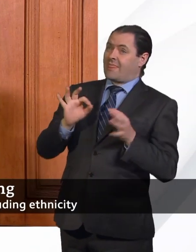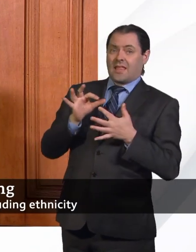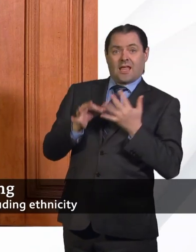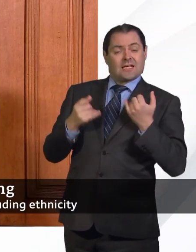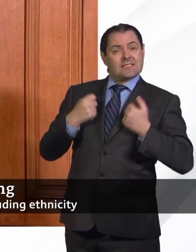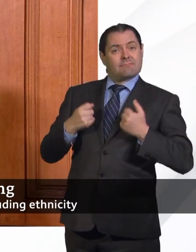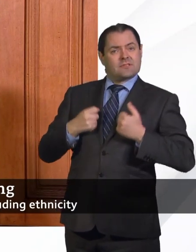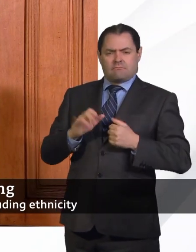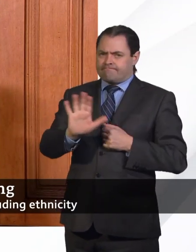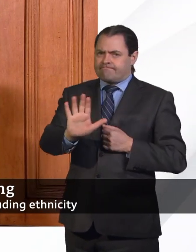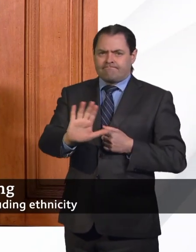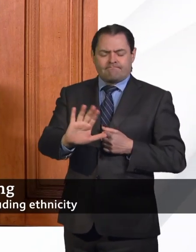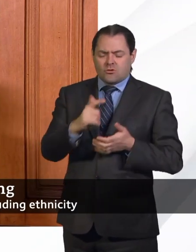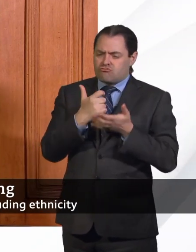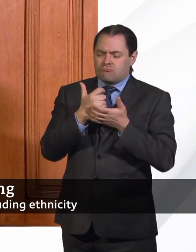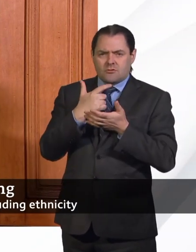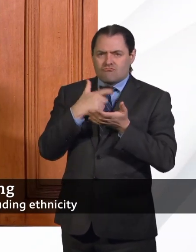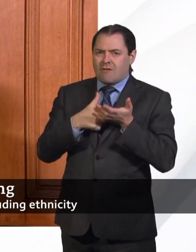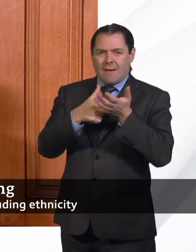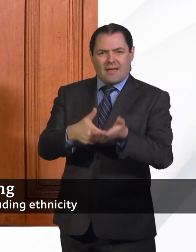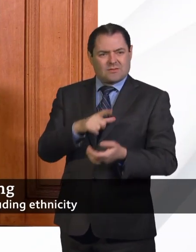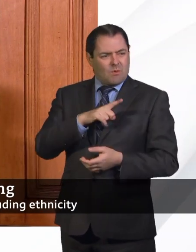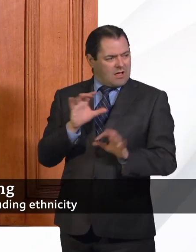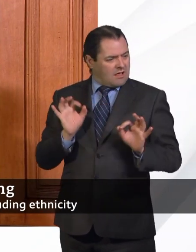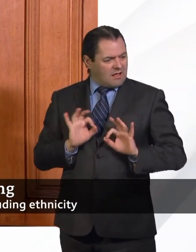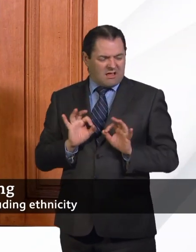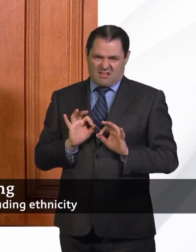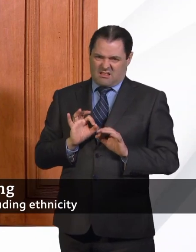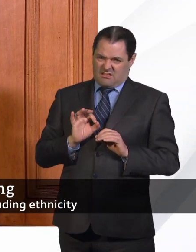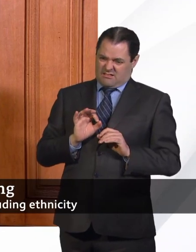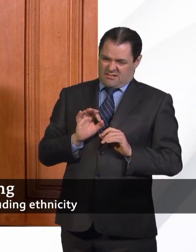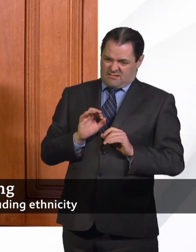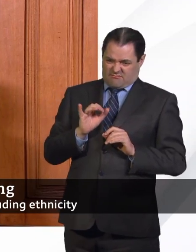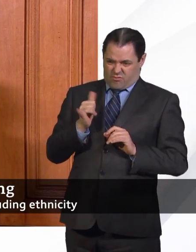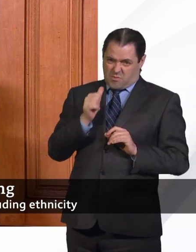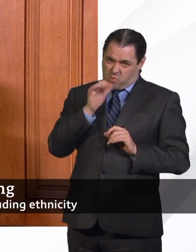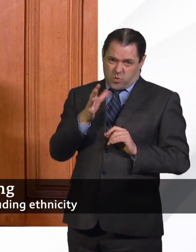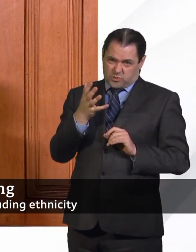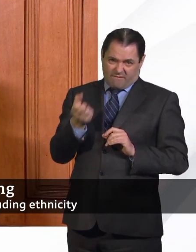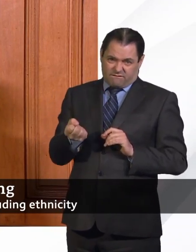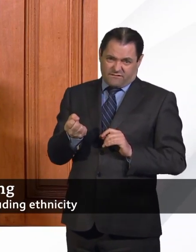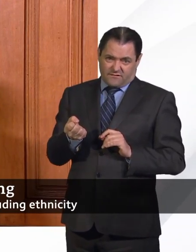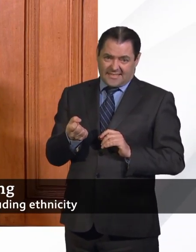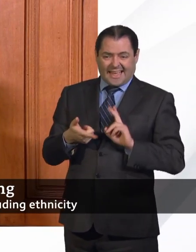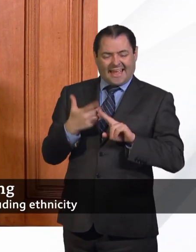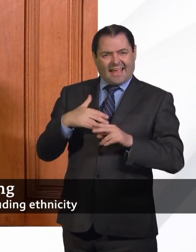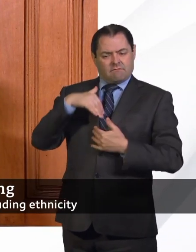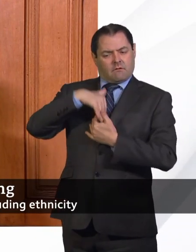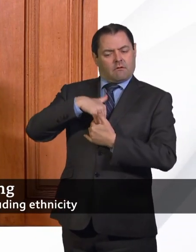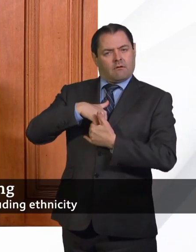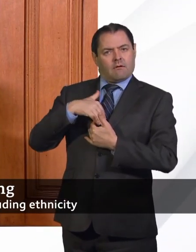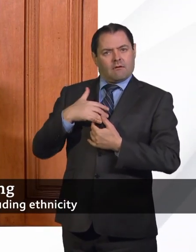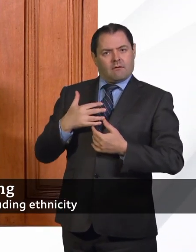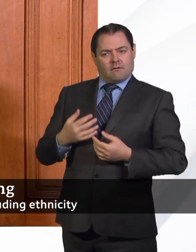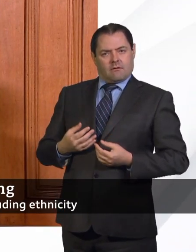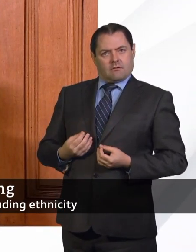because if you don't have symptoms, it is unlikely to be positive. And even if somebody who's incubating the virus, the test